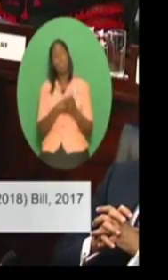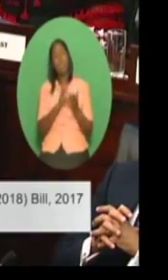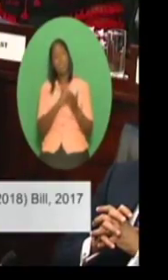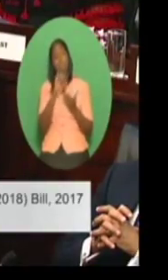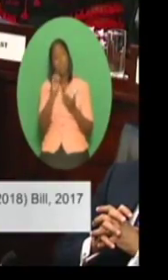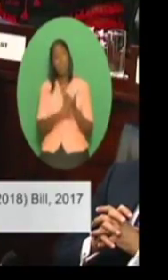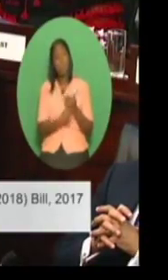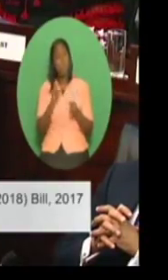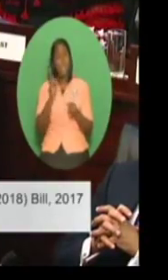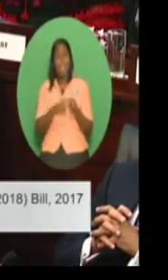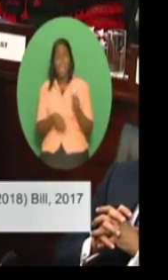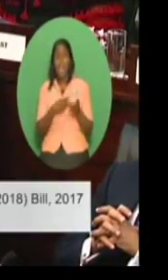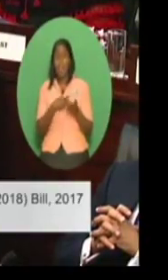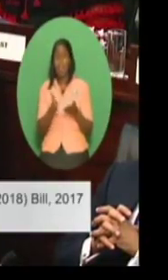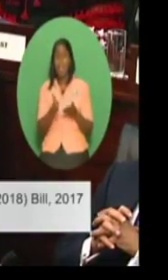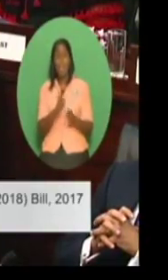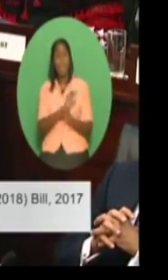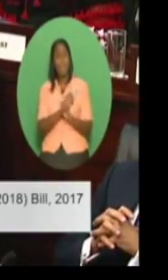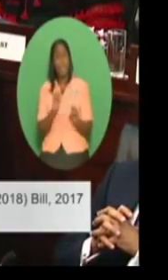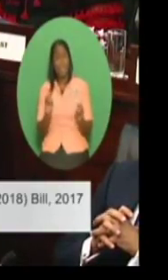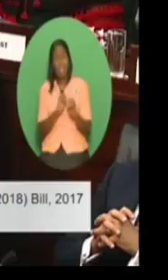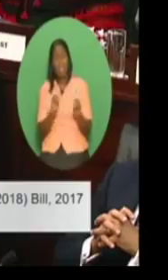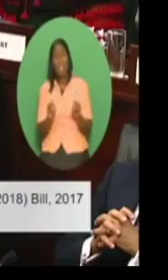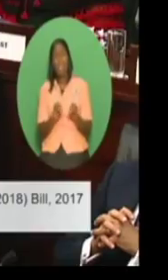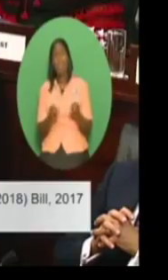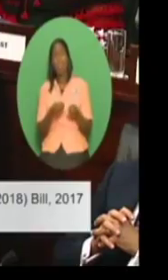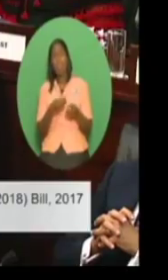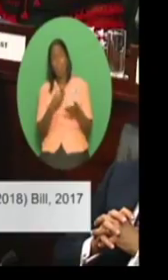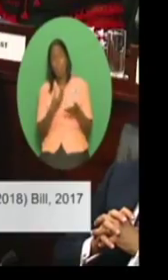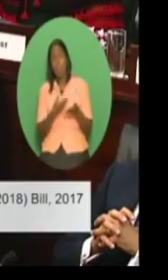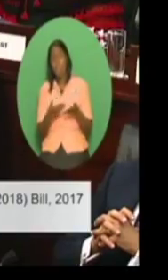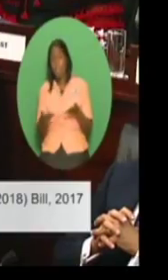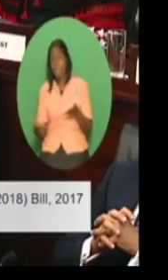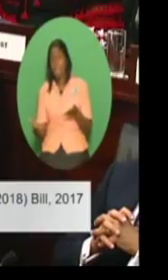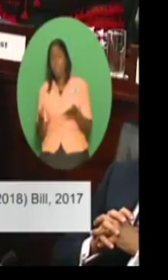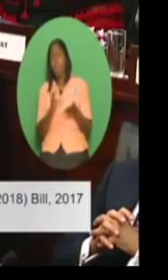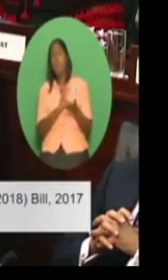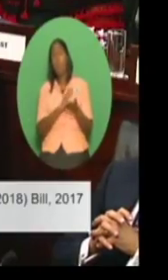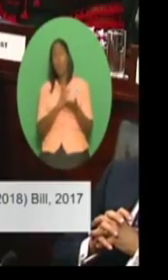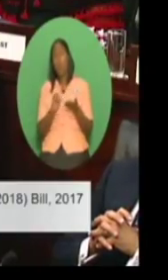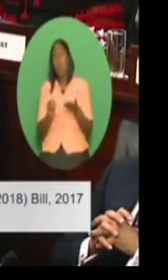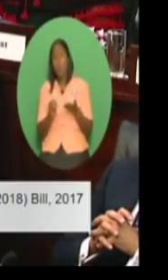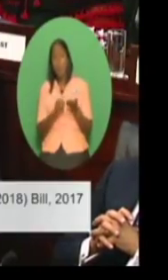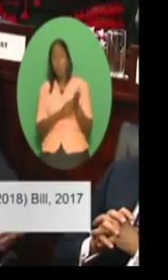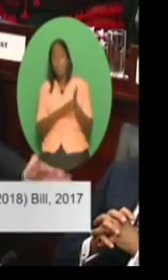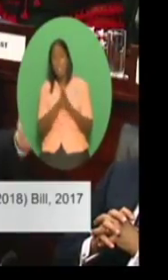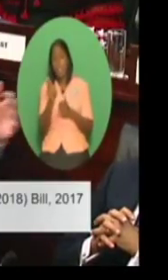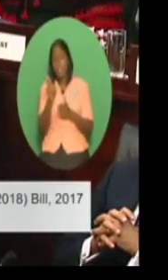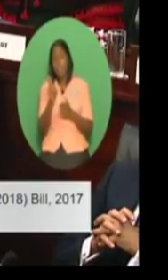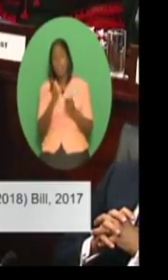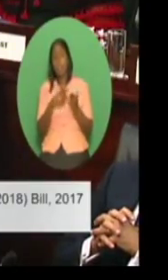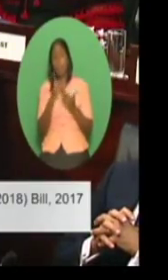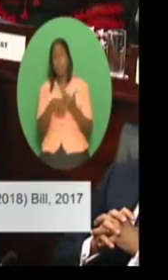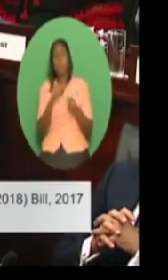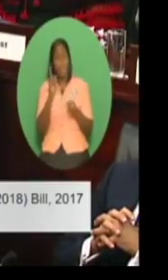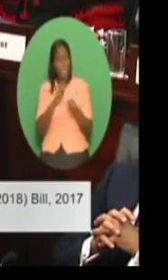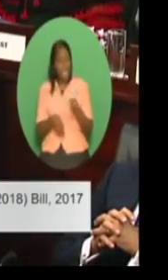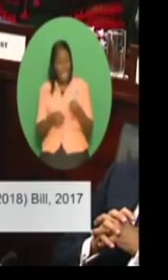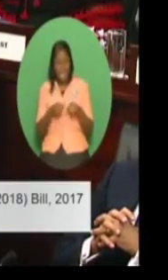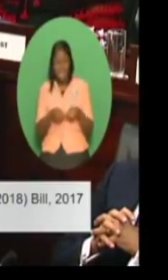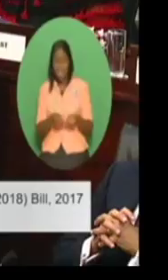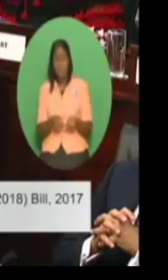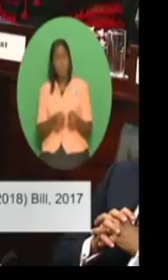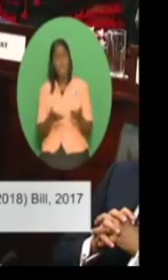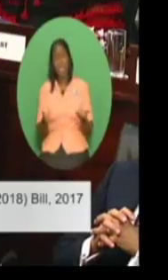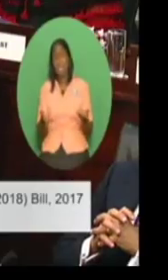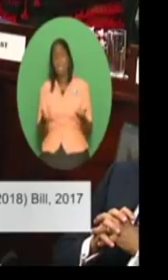payments for goods and services or the development program. And we can't continue like this. We're going to have to